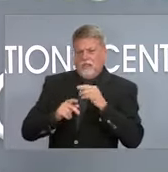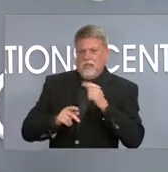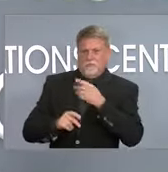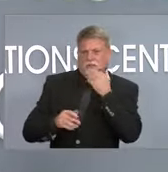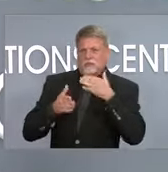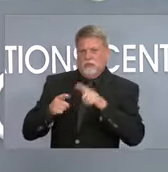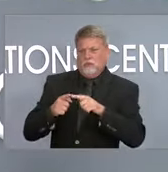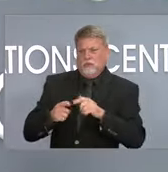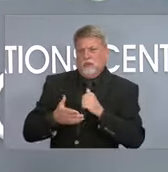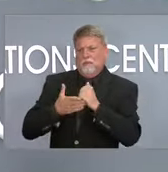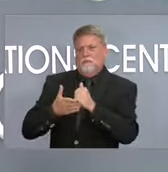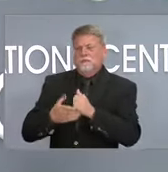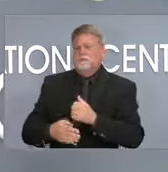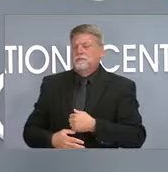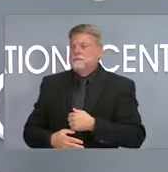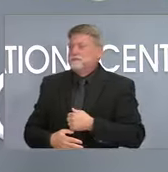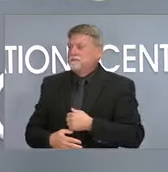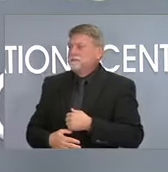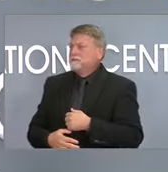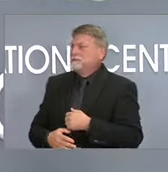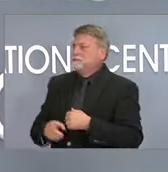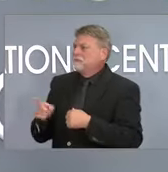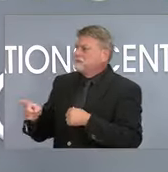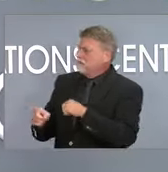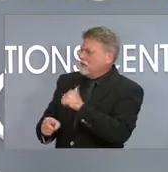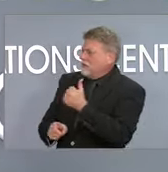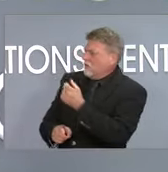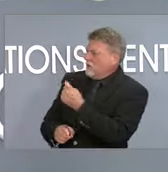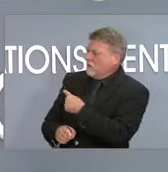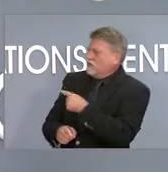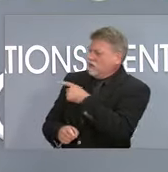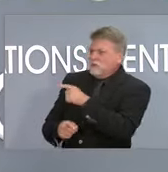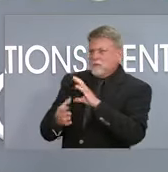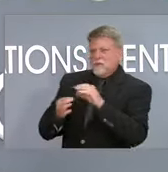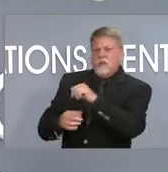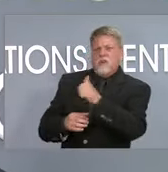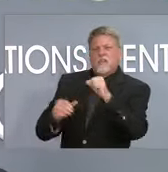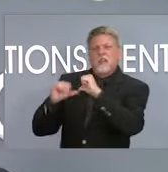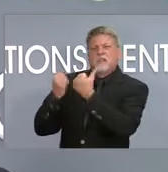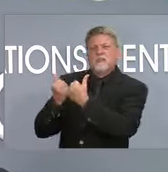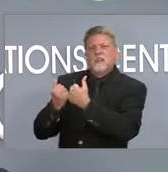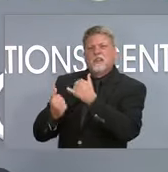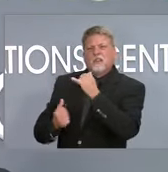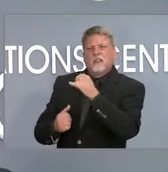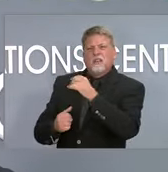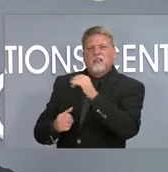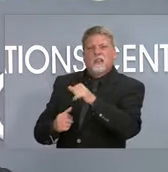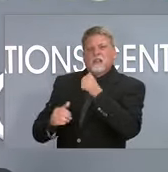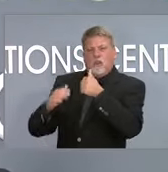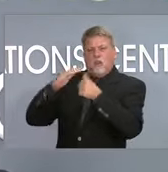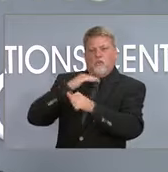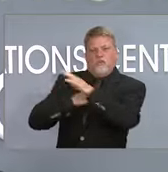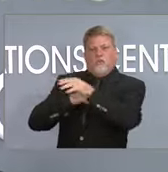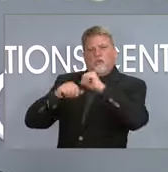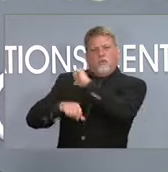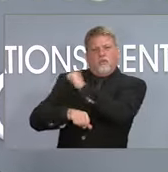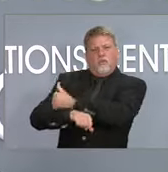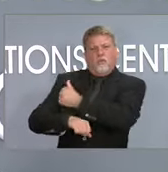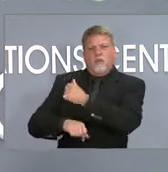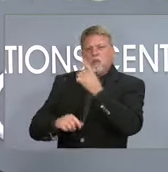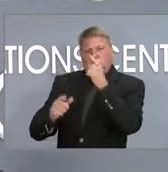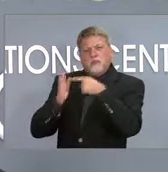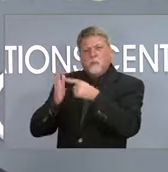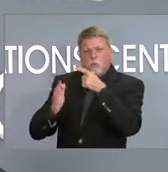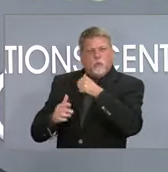What you'd mentioned with Brian's question that they were non cabinet agencies are talking about council state agencies that have started doing this. And what are